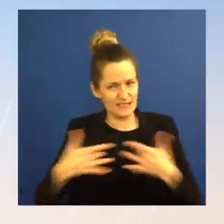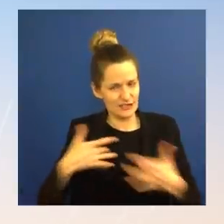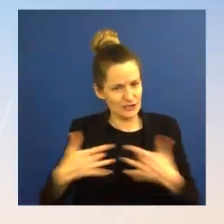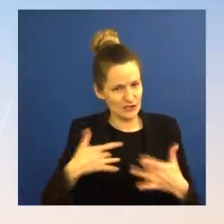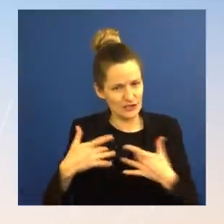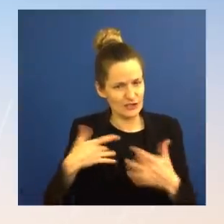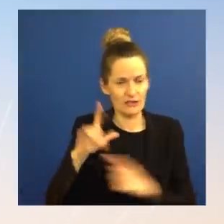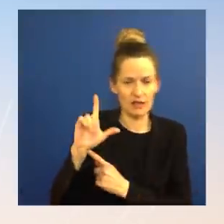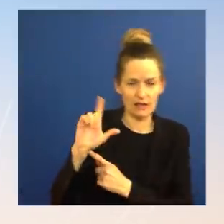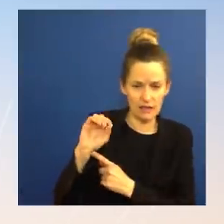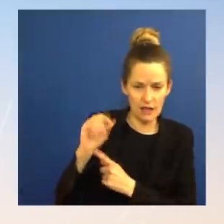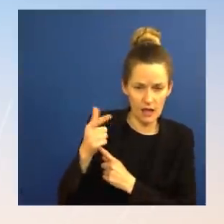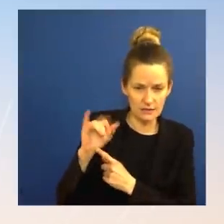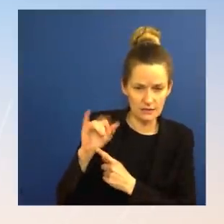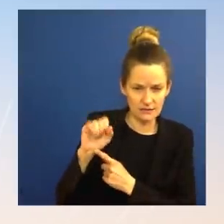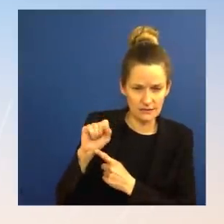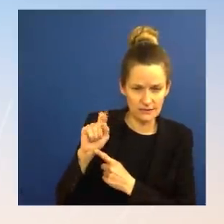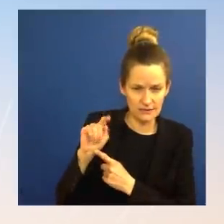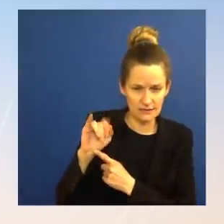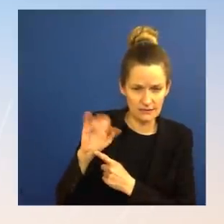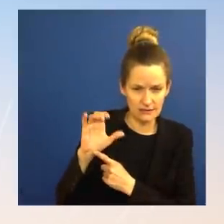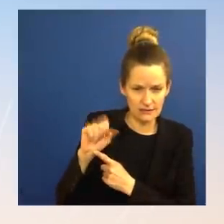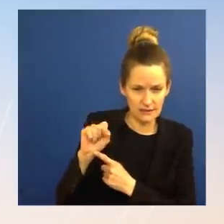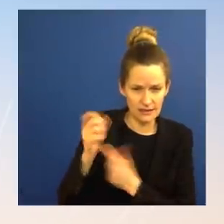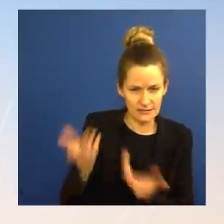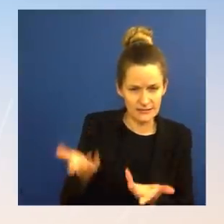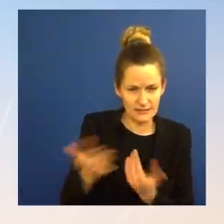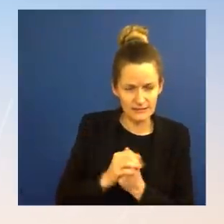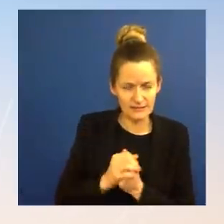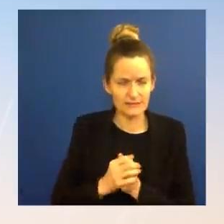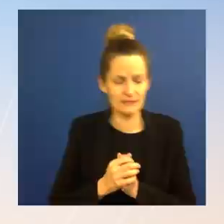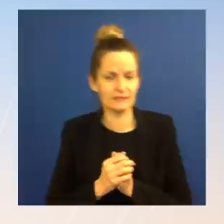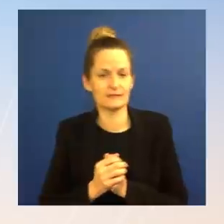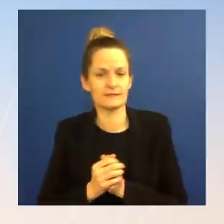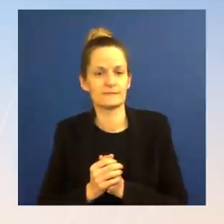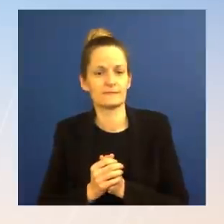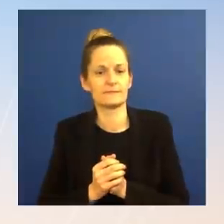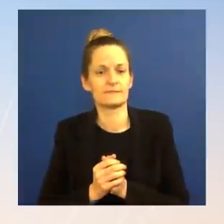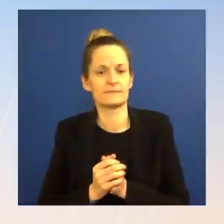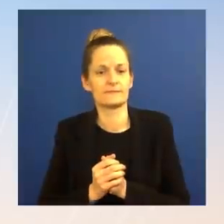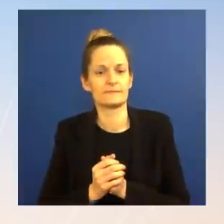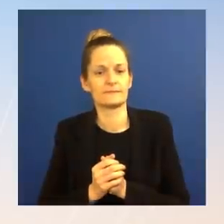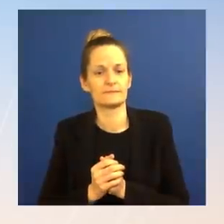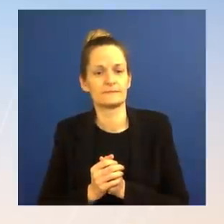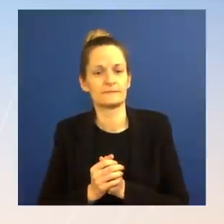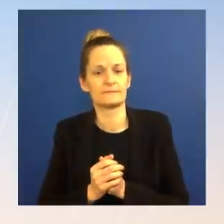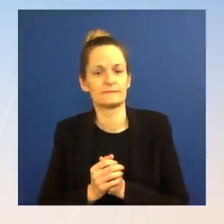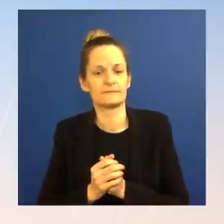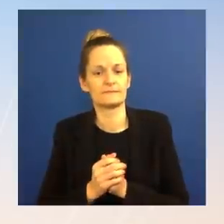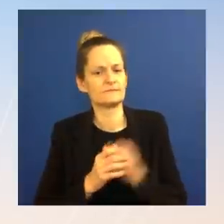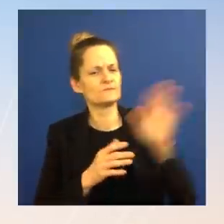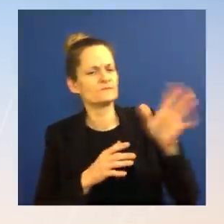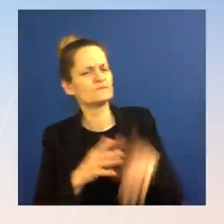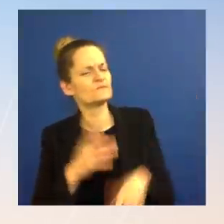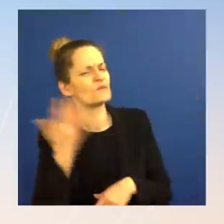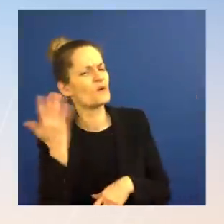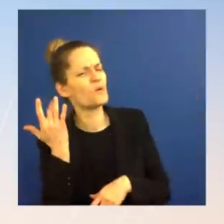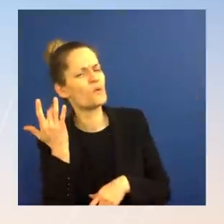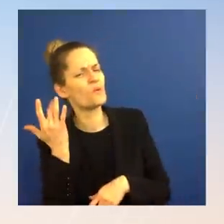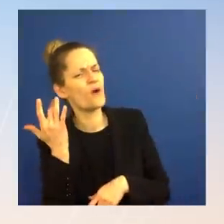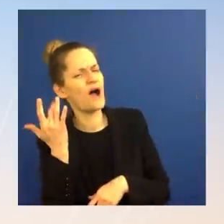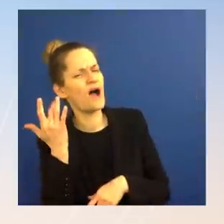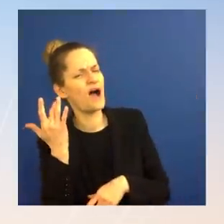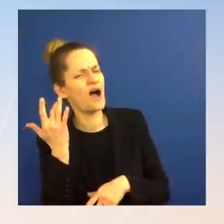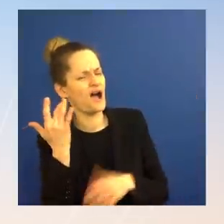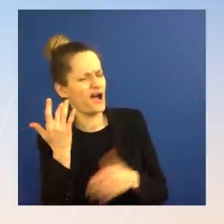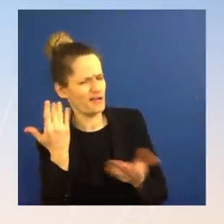Go ahead. The Thank you. Why did you guys decide to rebrand the rising gas prices as the hashtag Putin